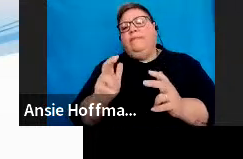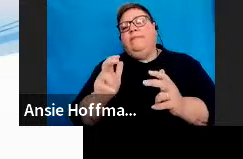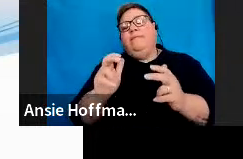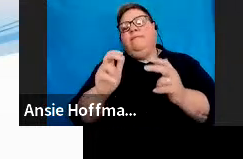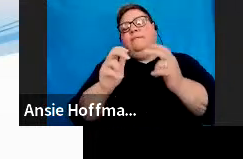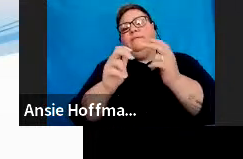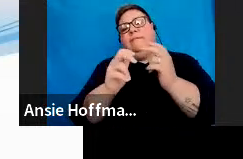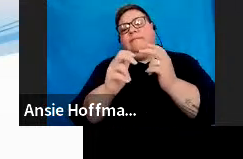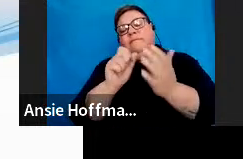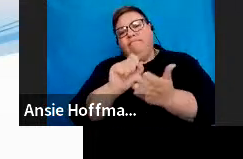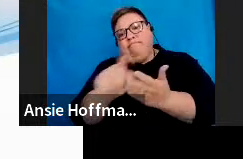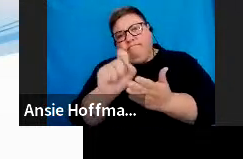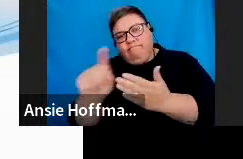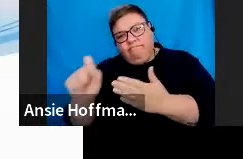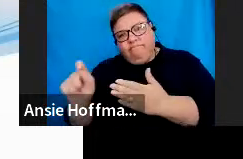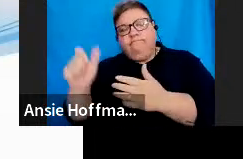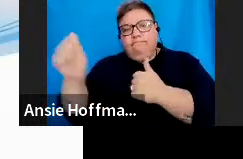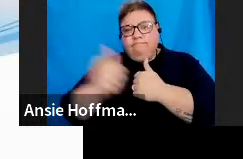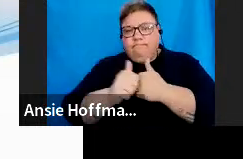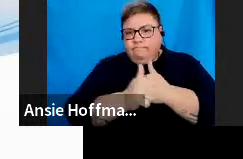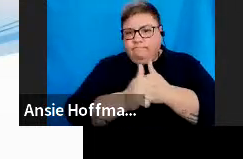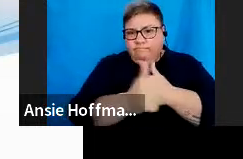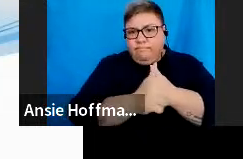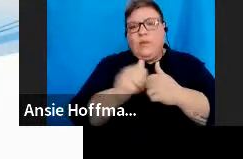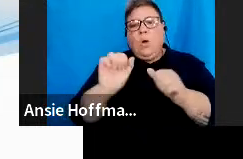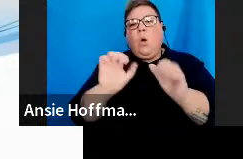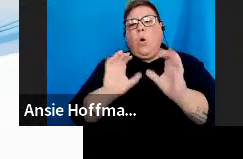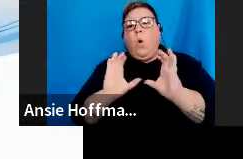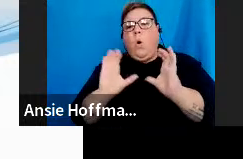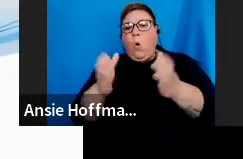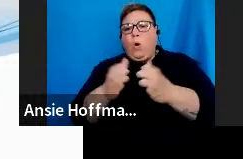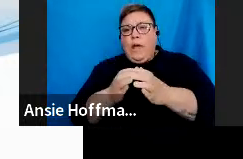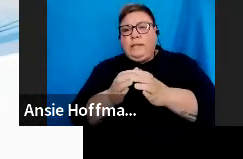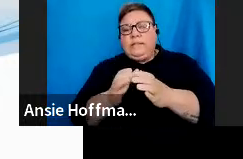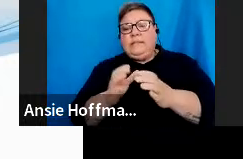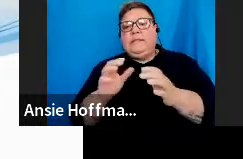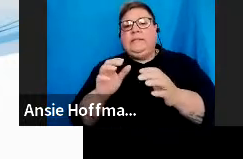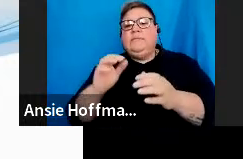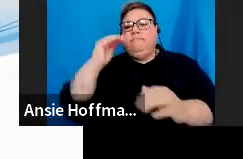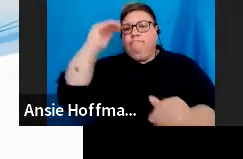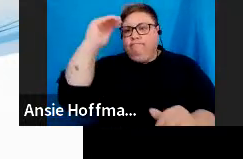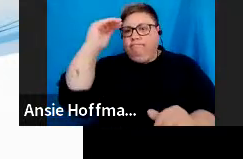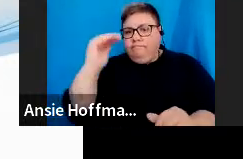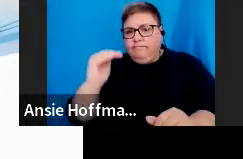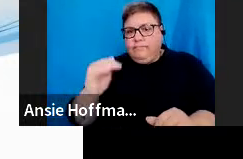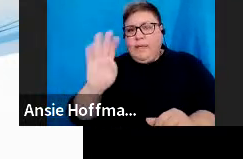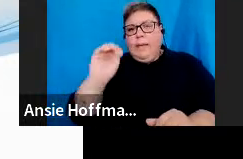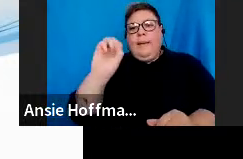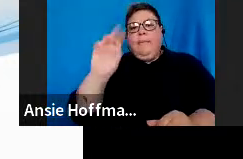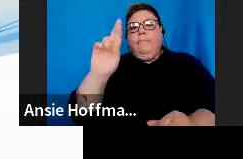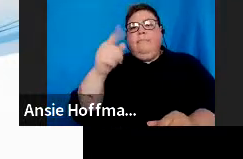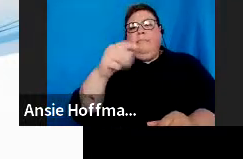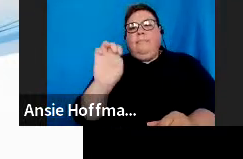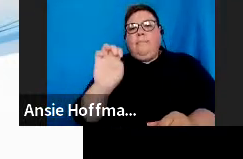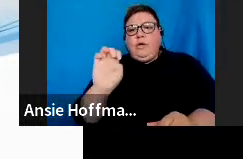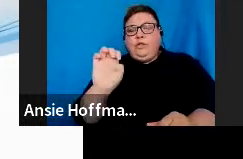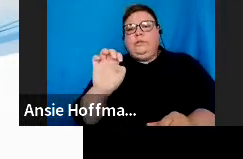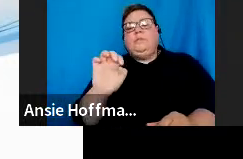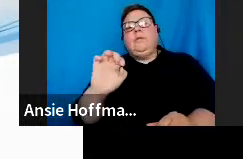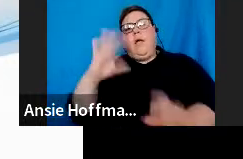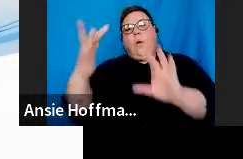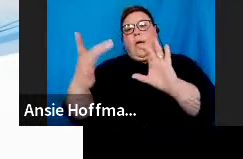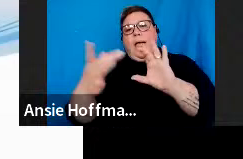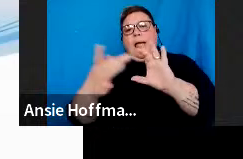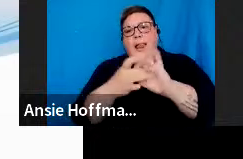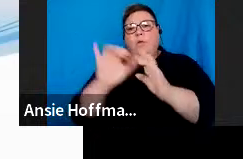We will also look at the organization setup function. The merge request functionality, which is linked to that organization